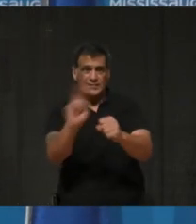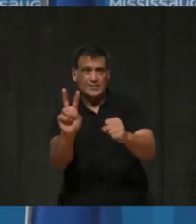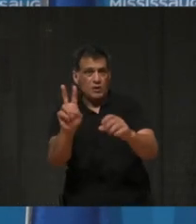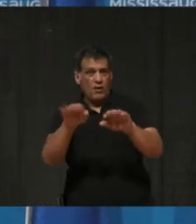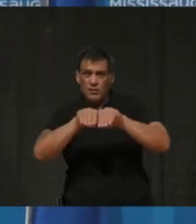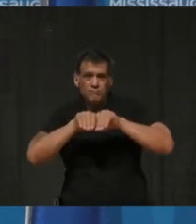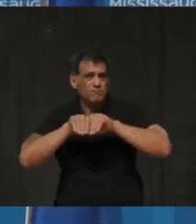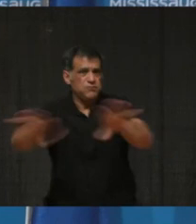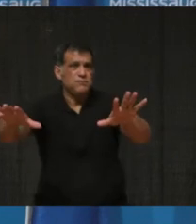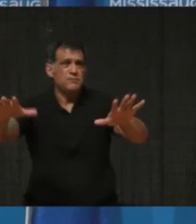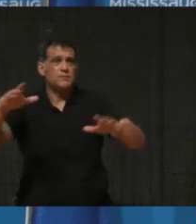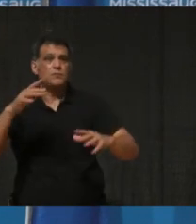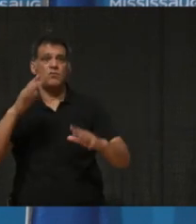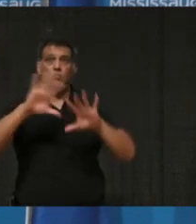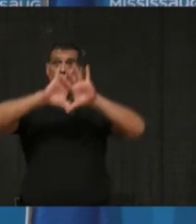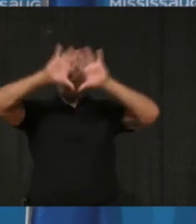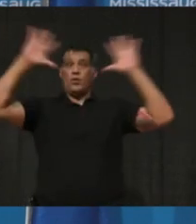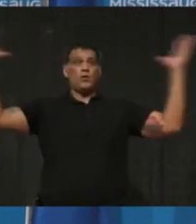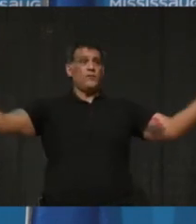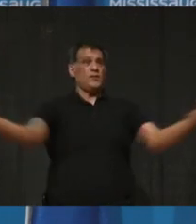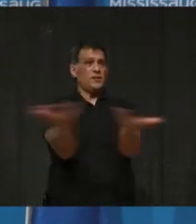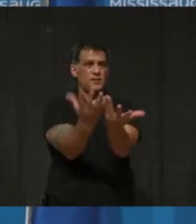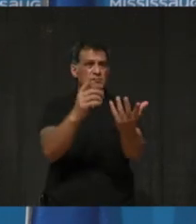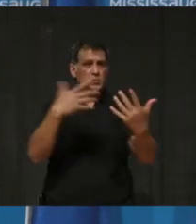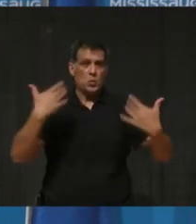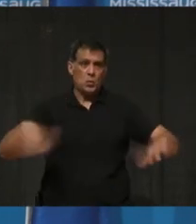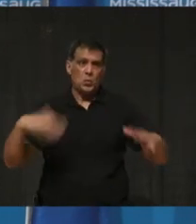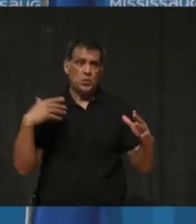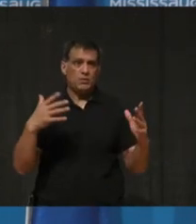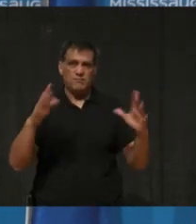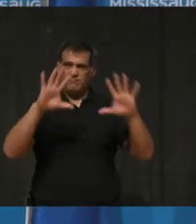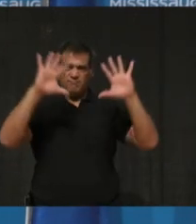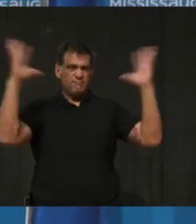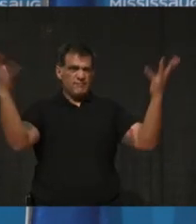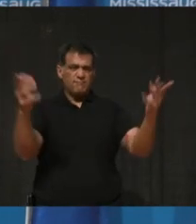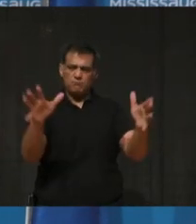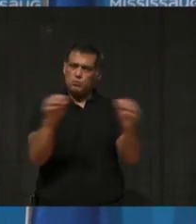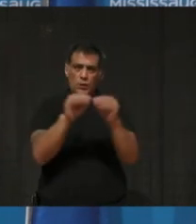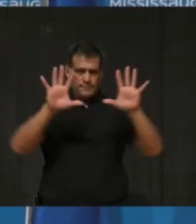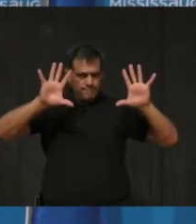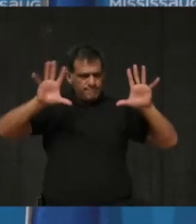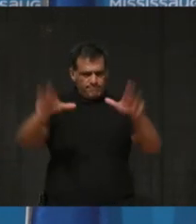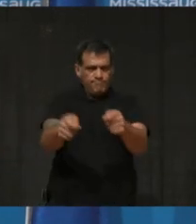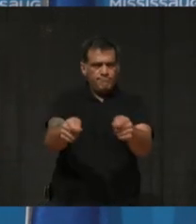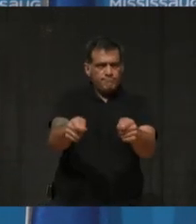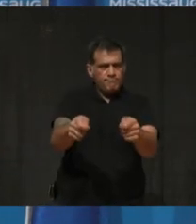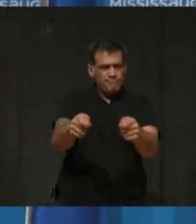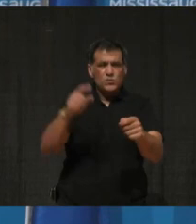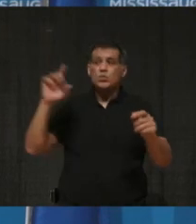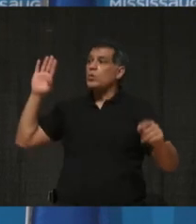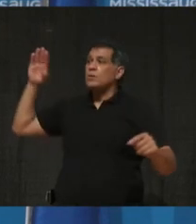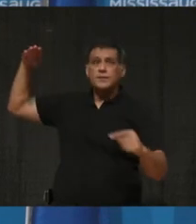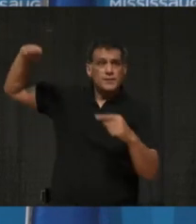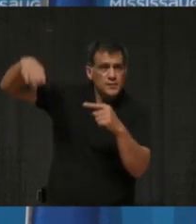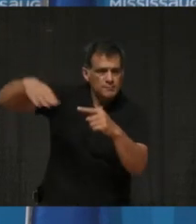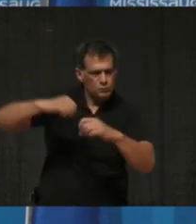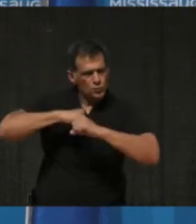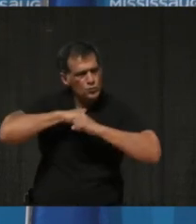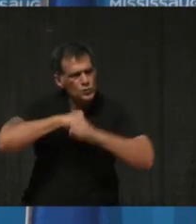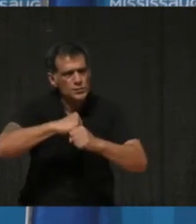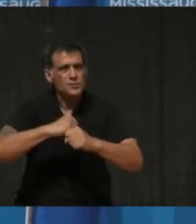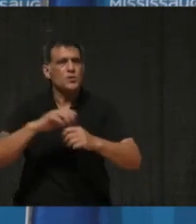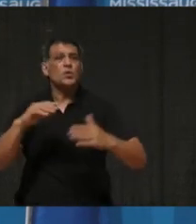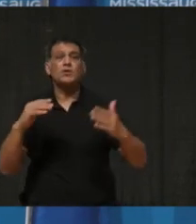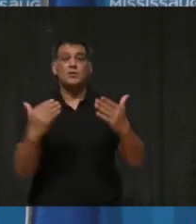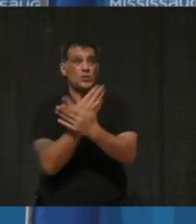with an opportunity that we actually have to try to keep this under control, this measure is about trying to prevent introductions into our community.